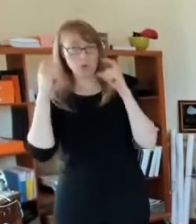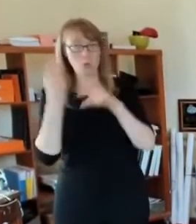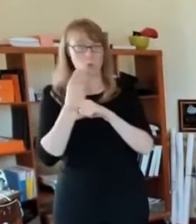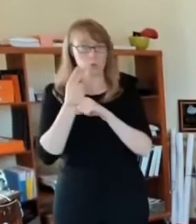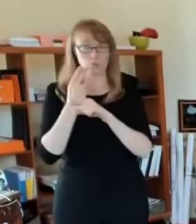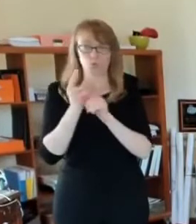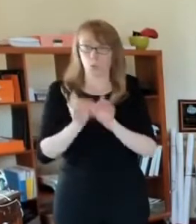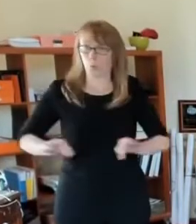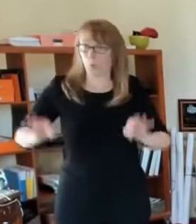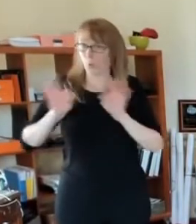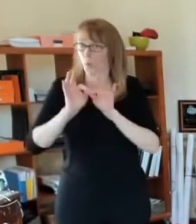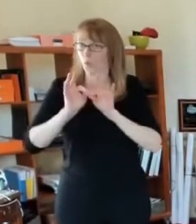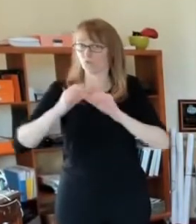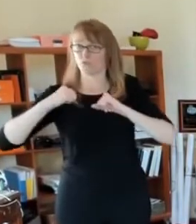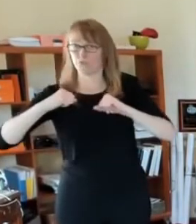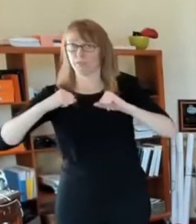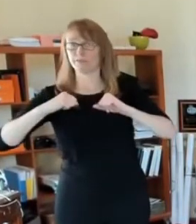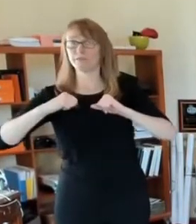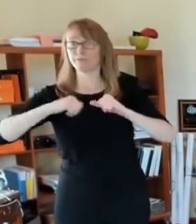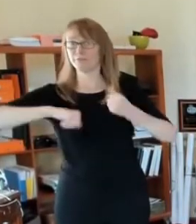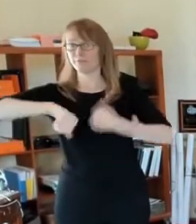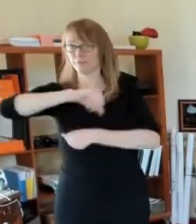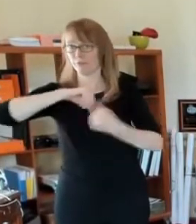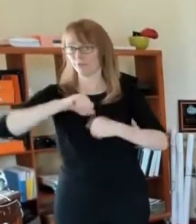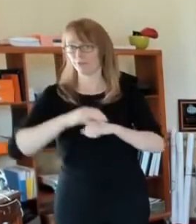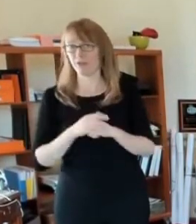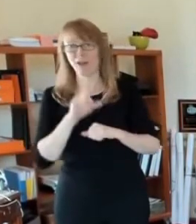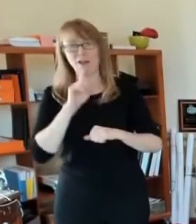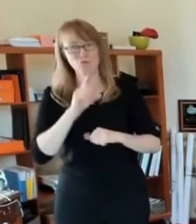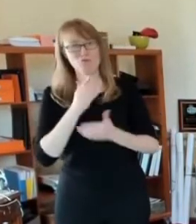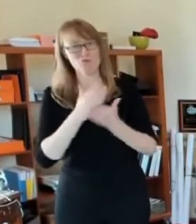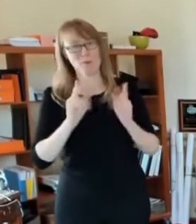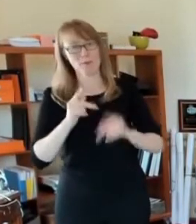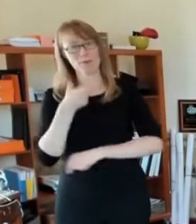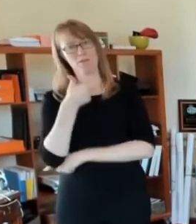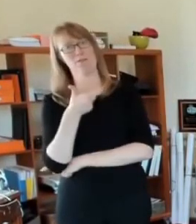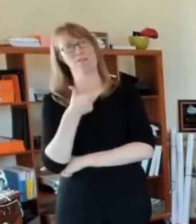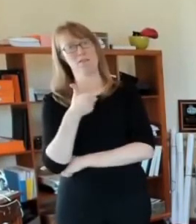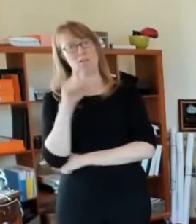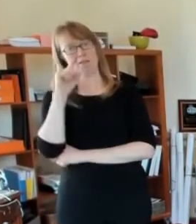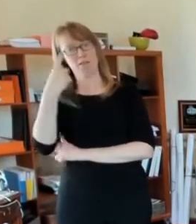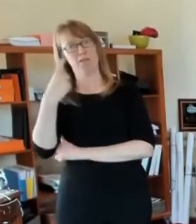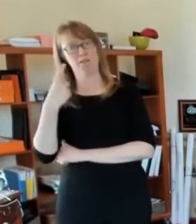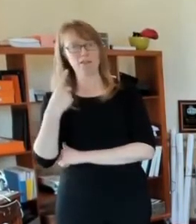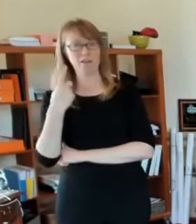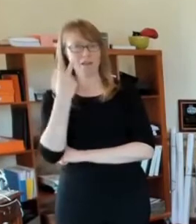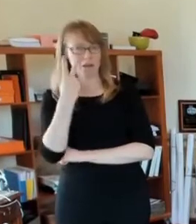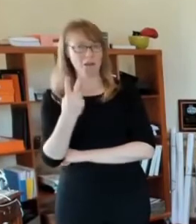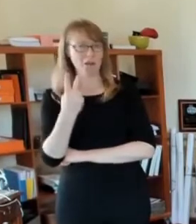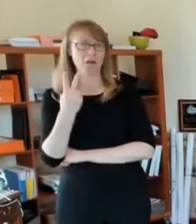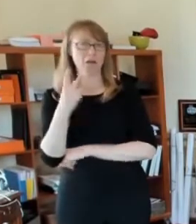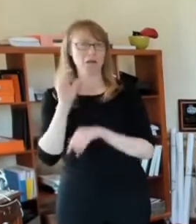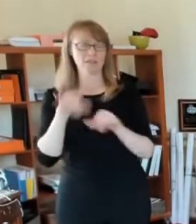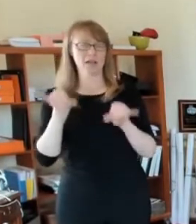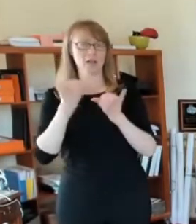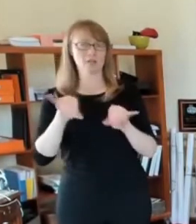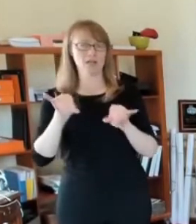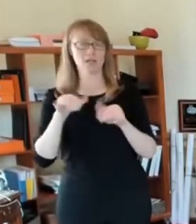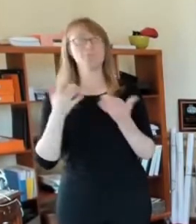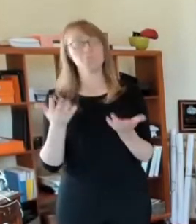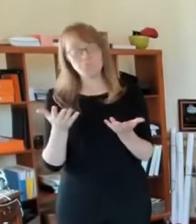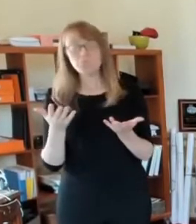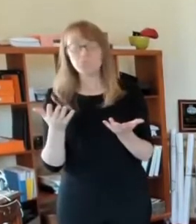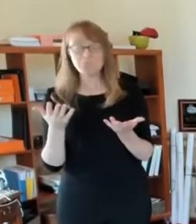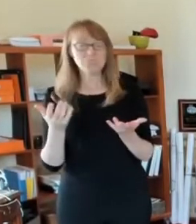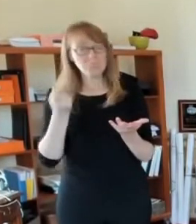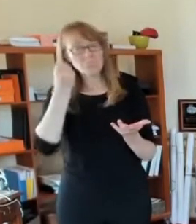do that. And, and you know, I know that you're tired of hearing this. I think everybody is, but most people, vast